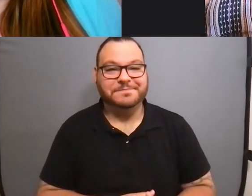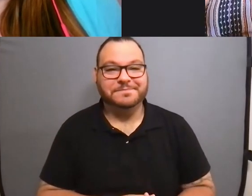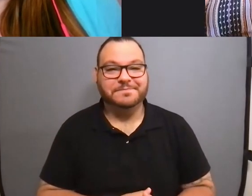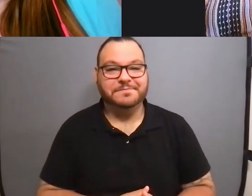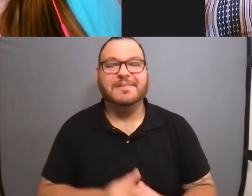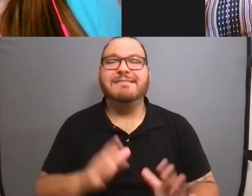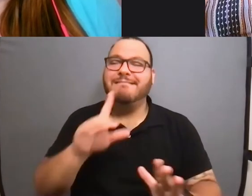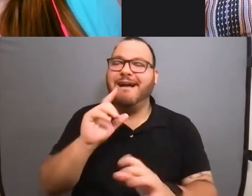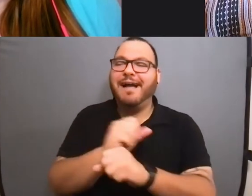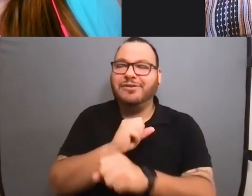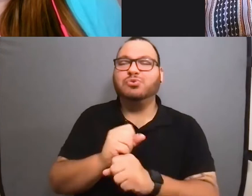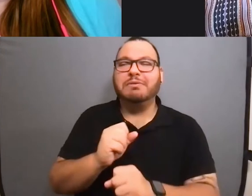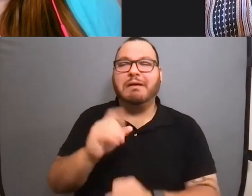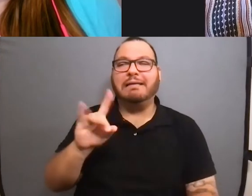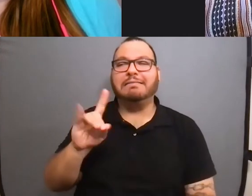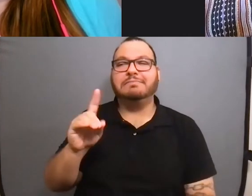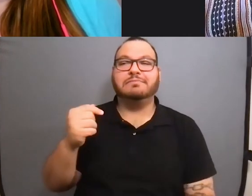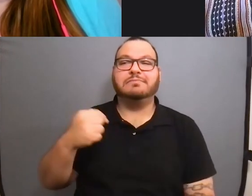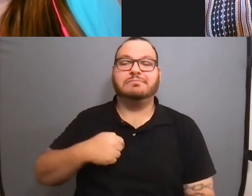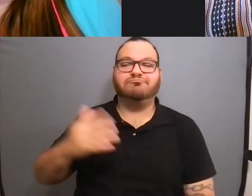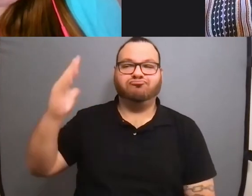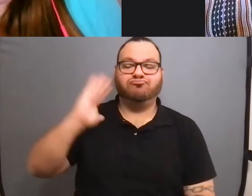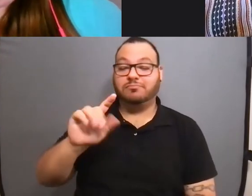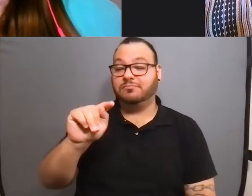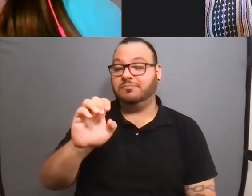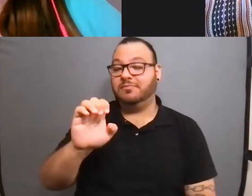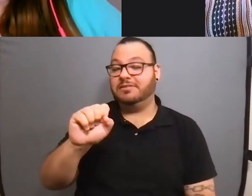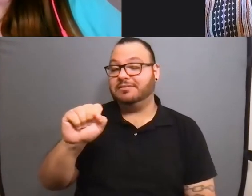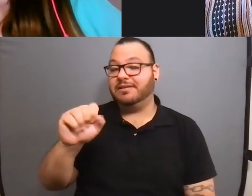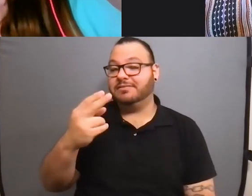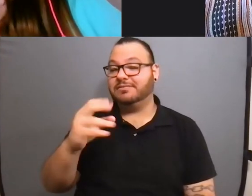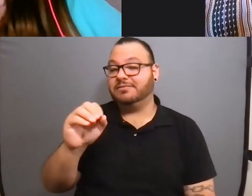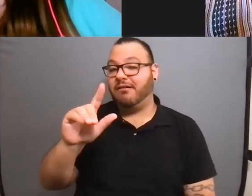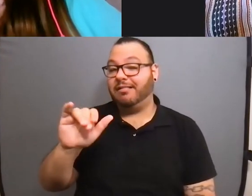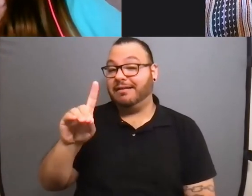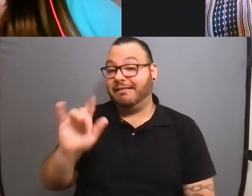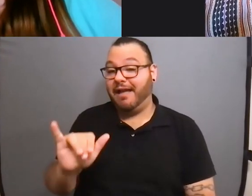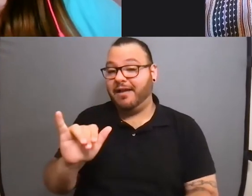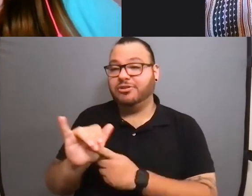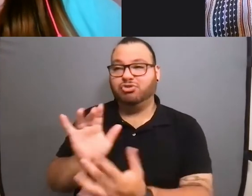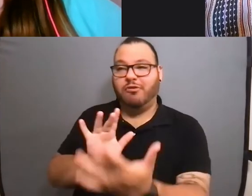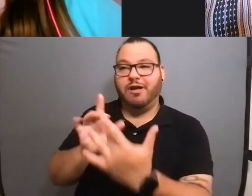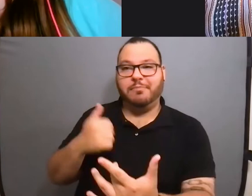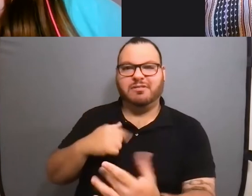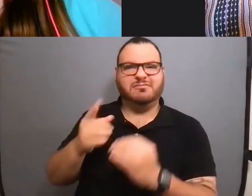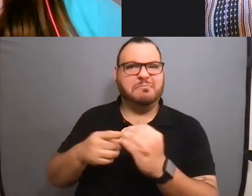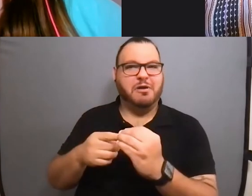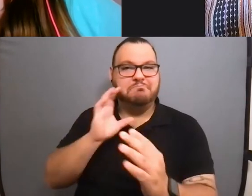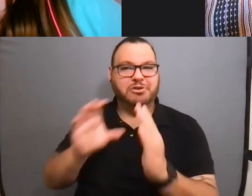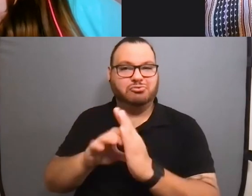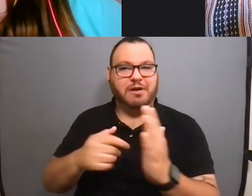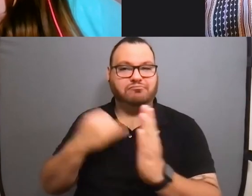I did a long time ago have Tess Holiday get in touch with me about an image I did for her years and years ago.